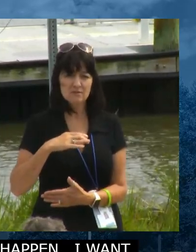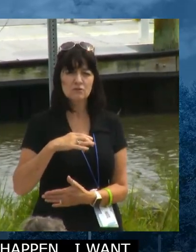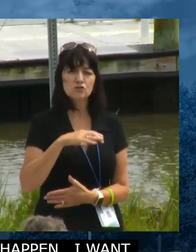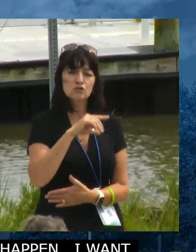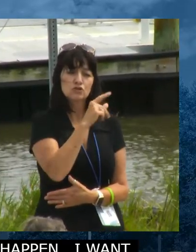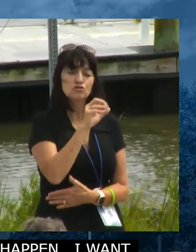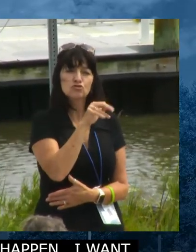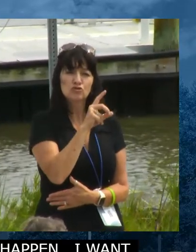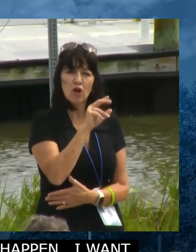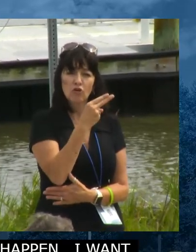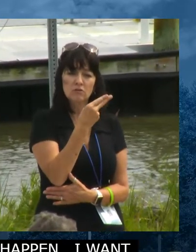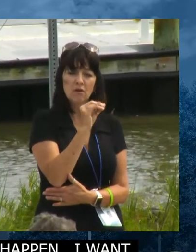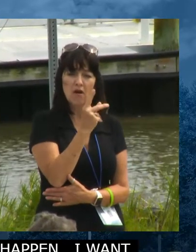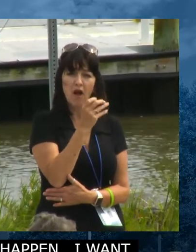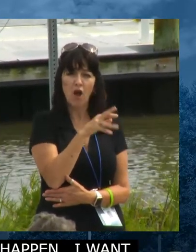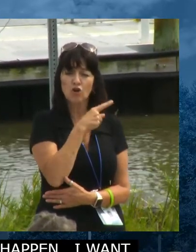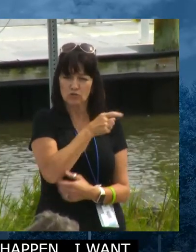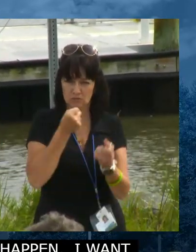was a co-sponsor of this bill.